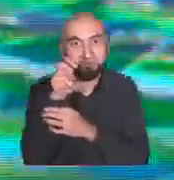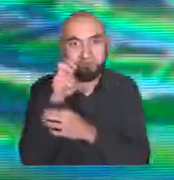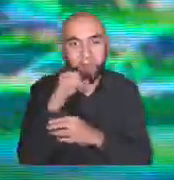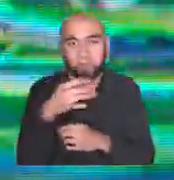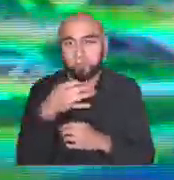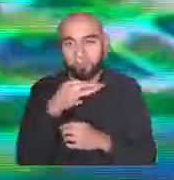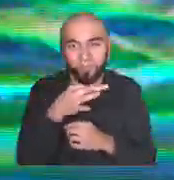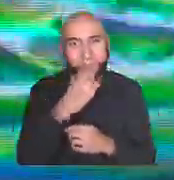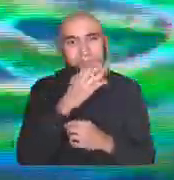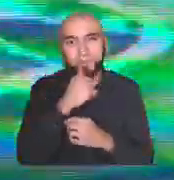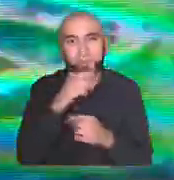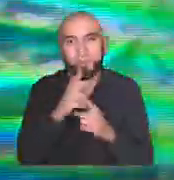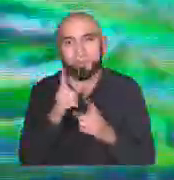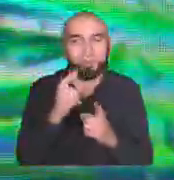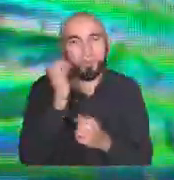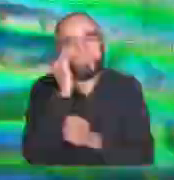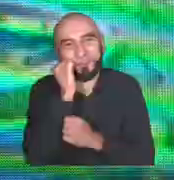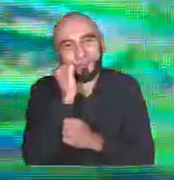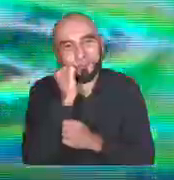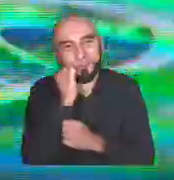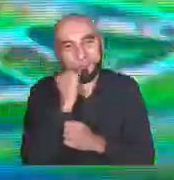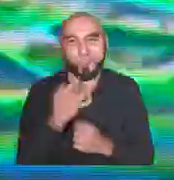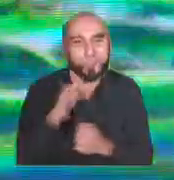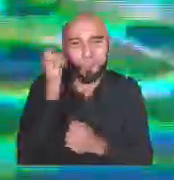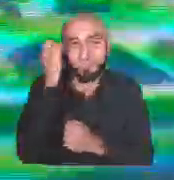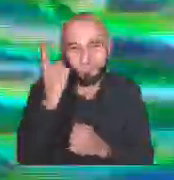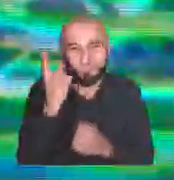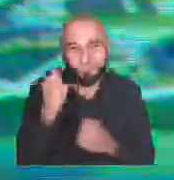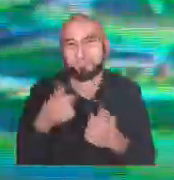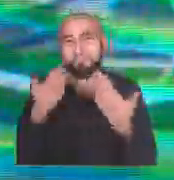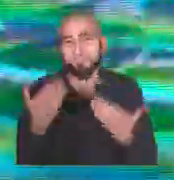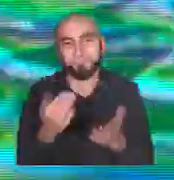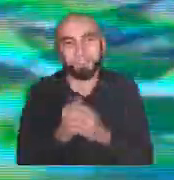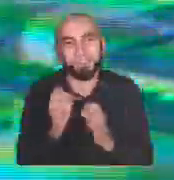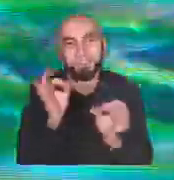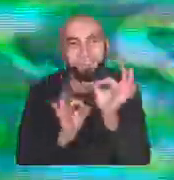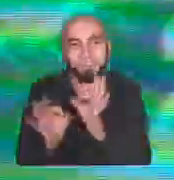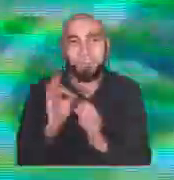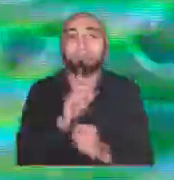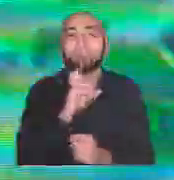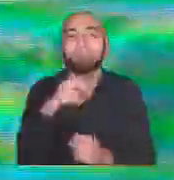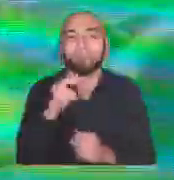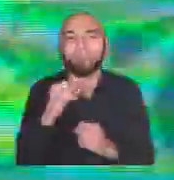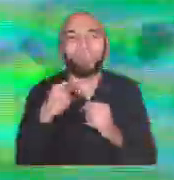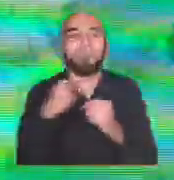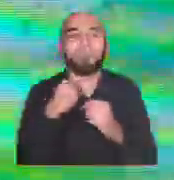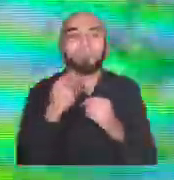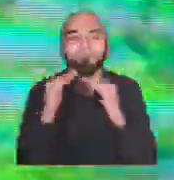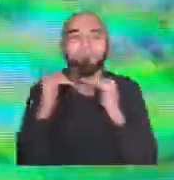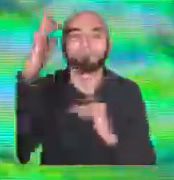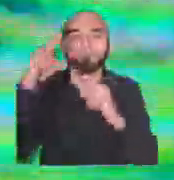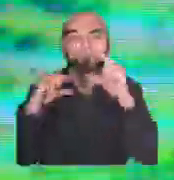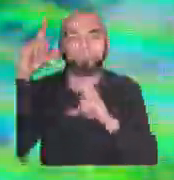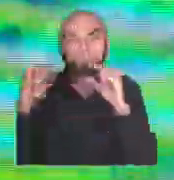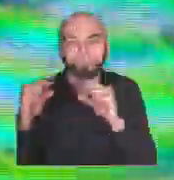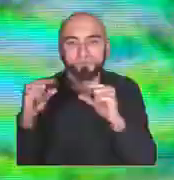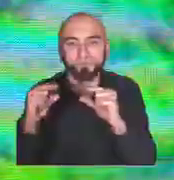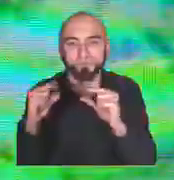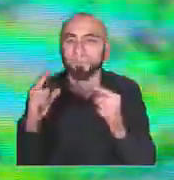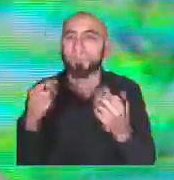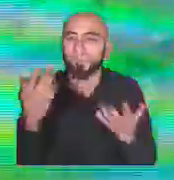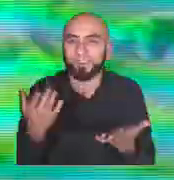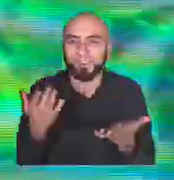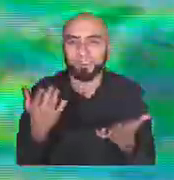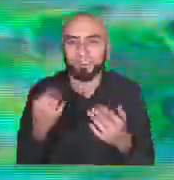the tonal stuff, the tonal design is often much more successful because if you make something in any specific language, you can't